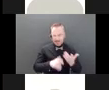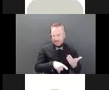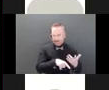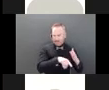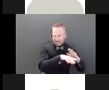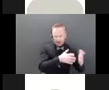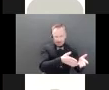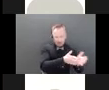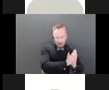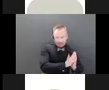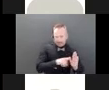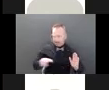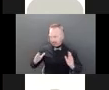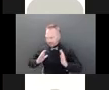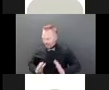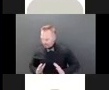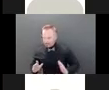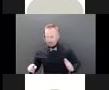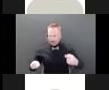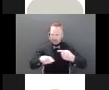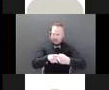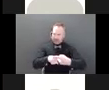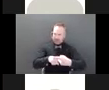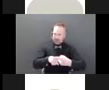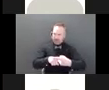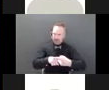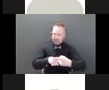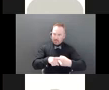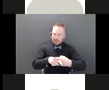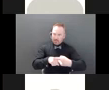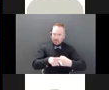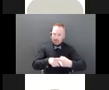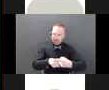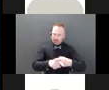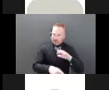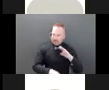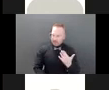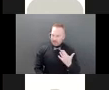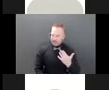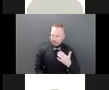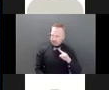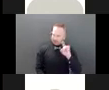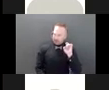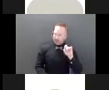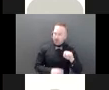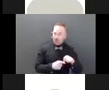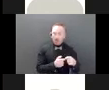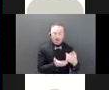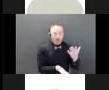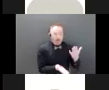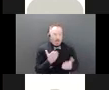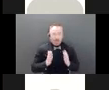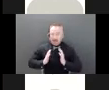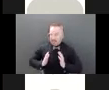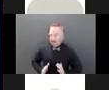A trusted contact might, you know, as I mentioned before, could be a resource when the client exhibits confusion or